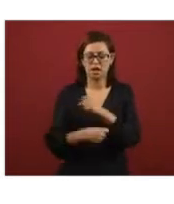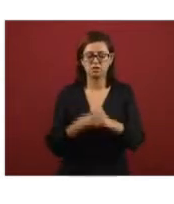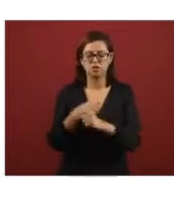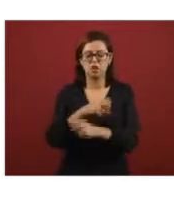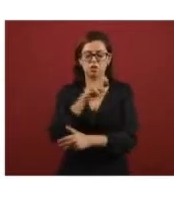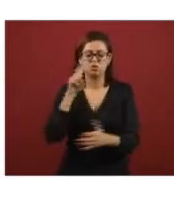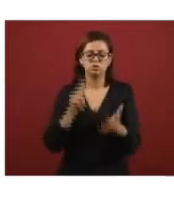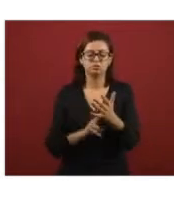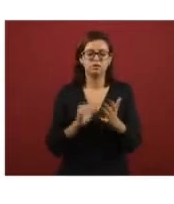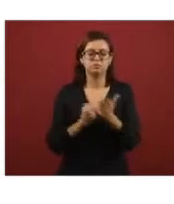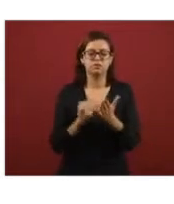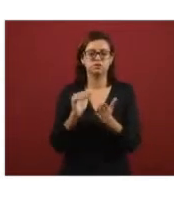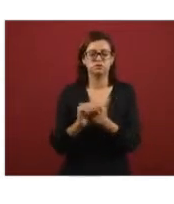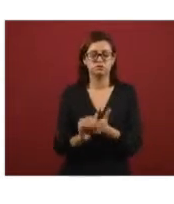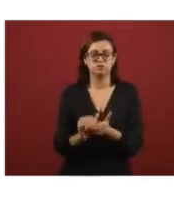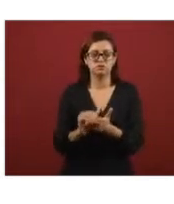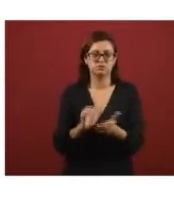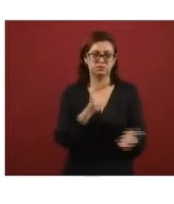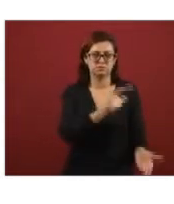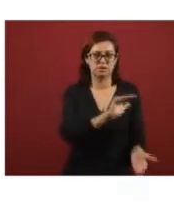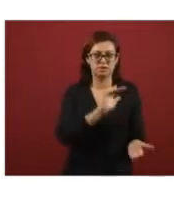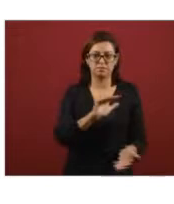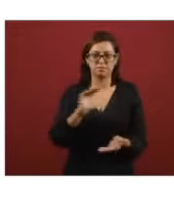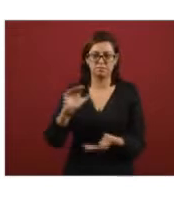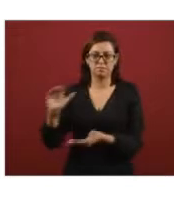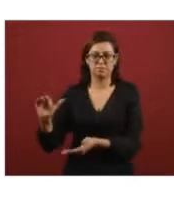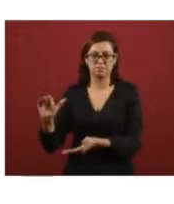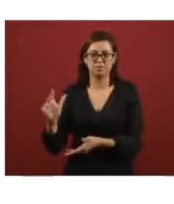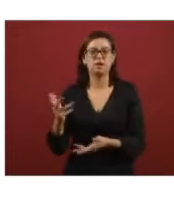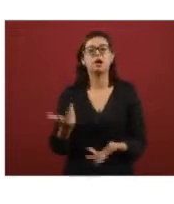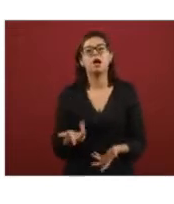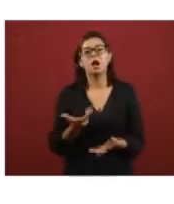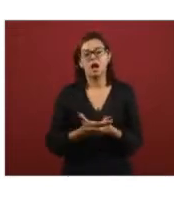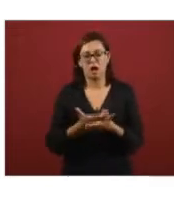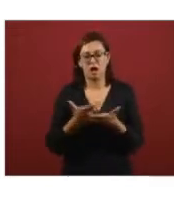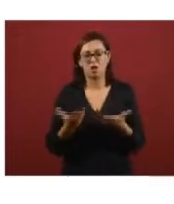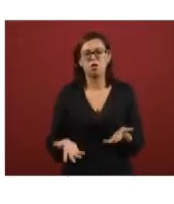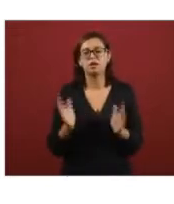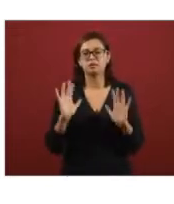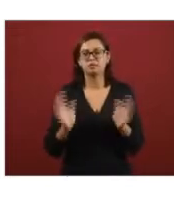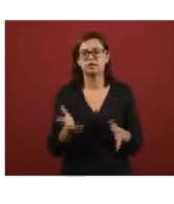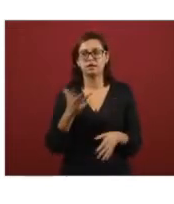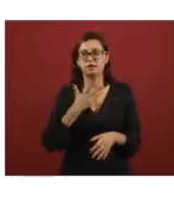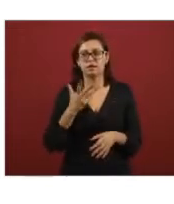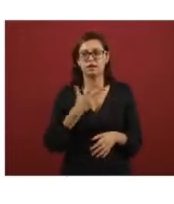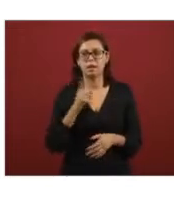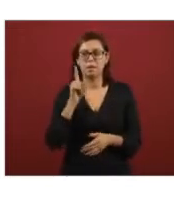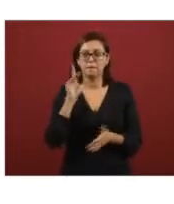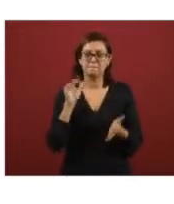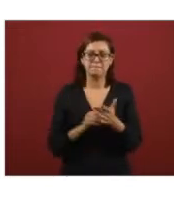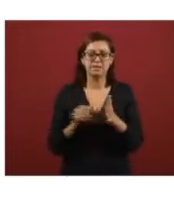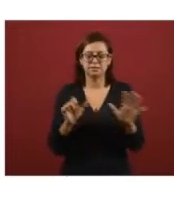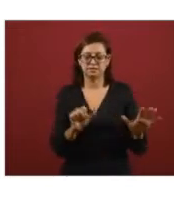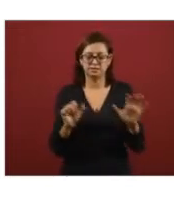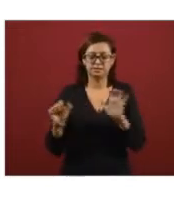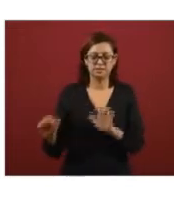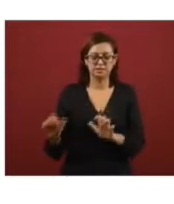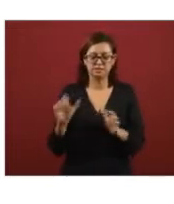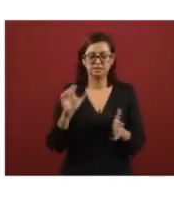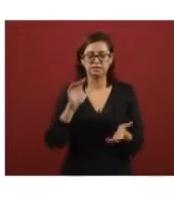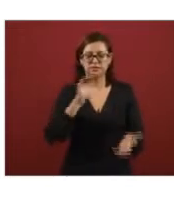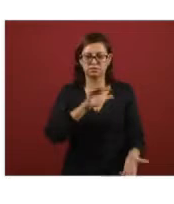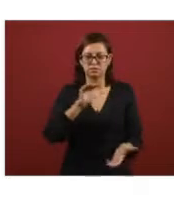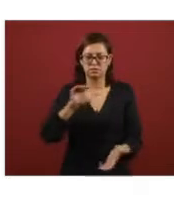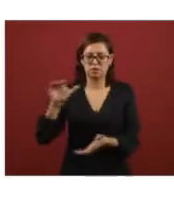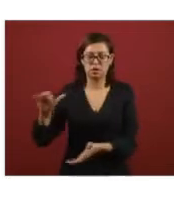of 2,000 million barrels and it's practically confirmed that we will have